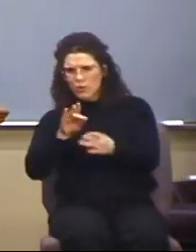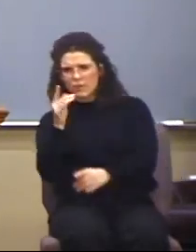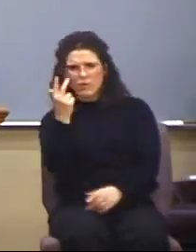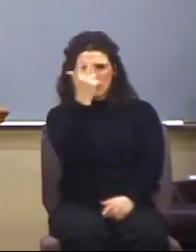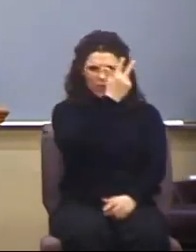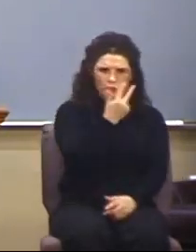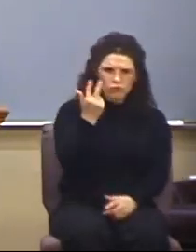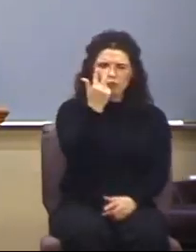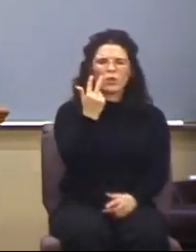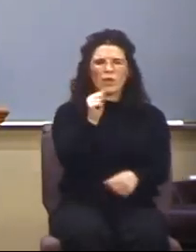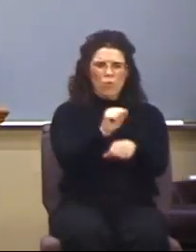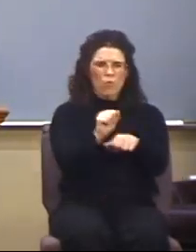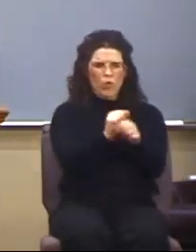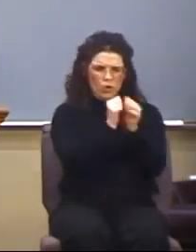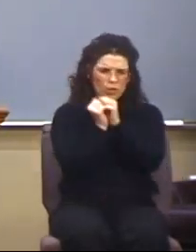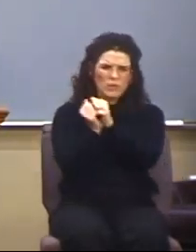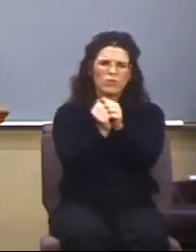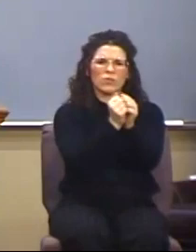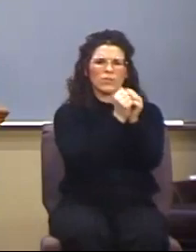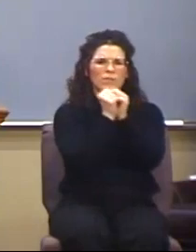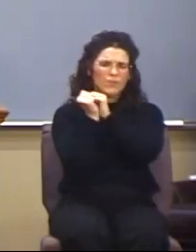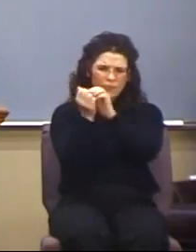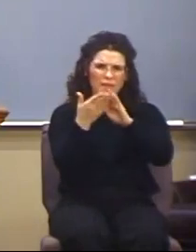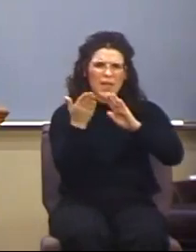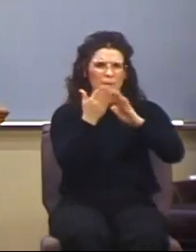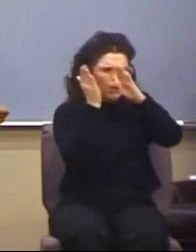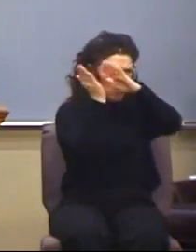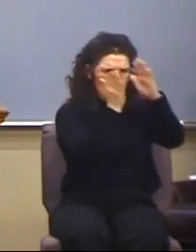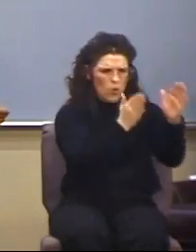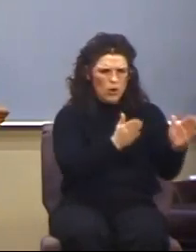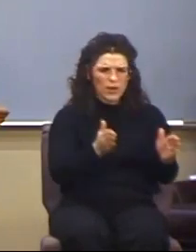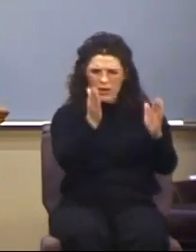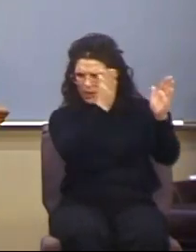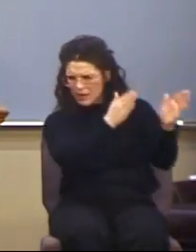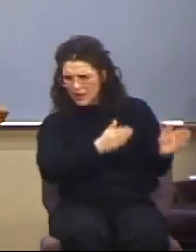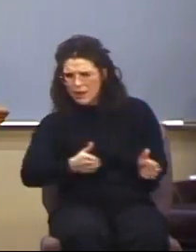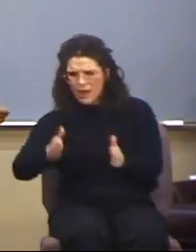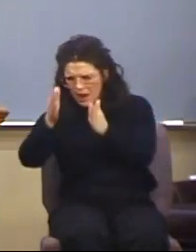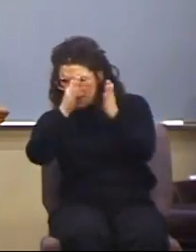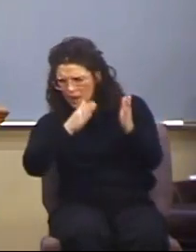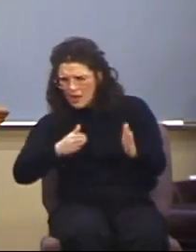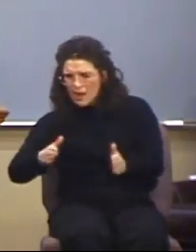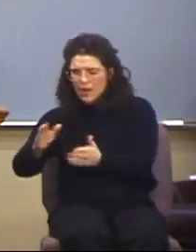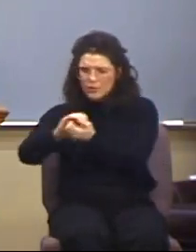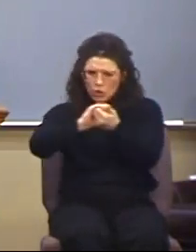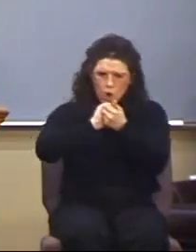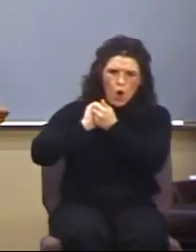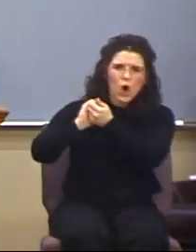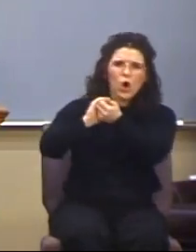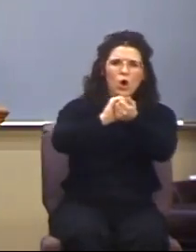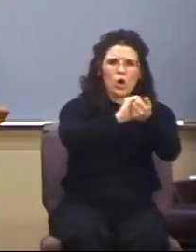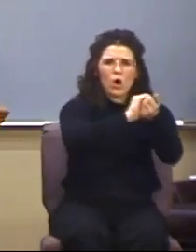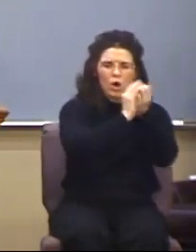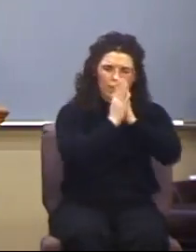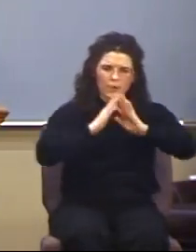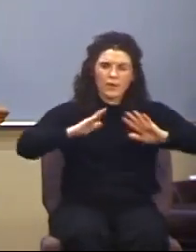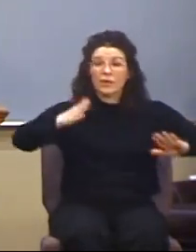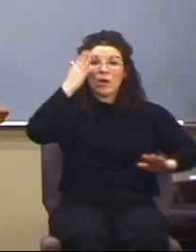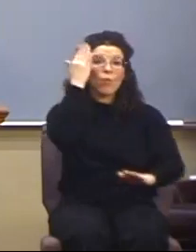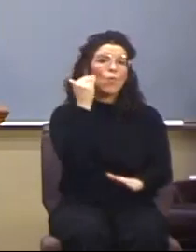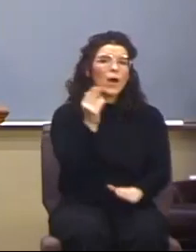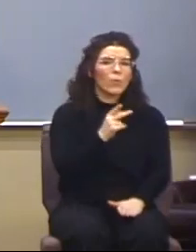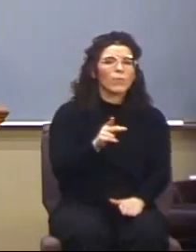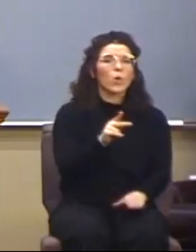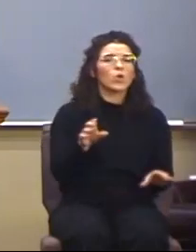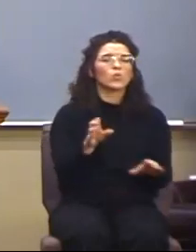Godhead, they operate in organized harmony. Now, why would Paul do that? The